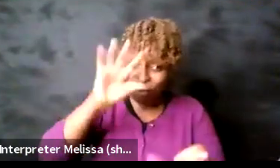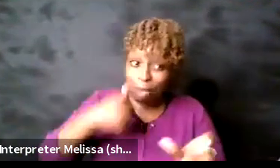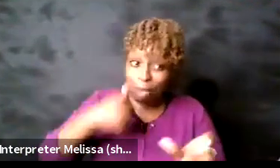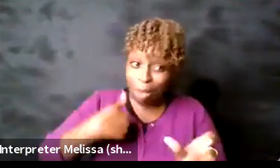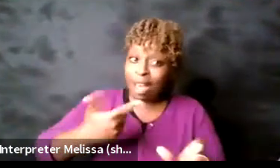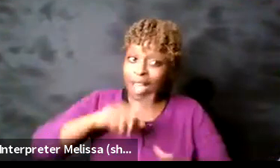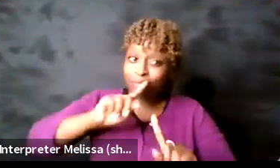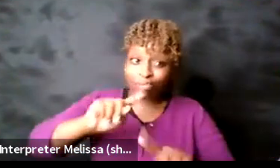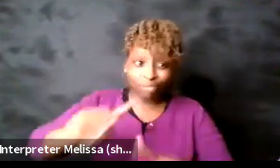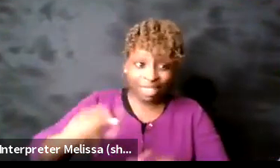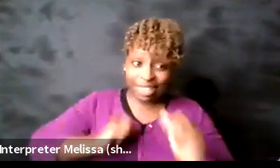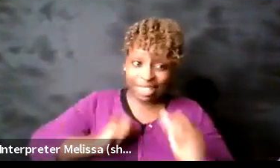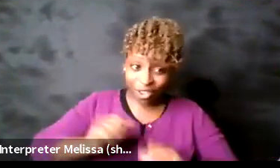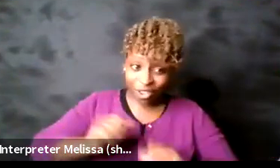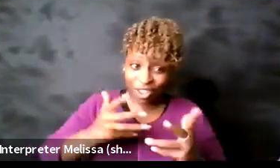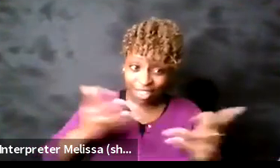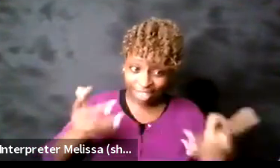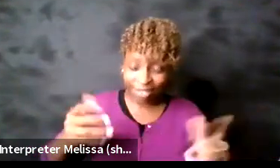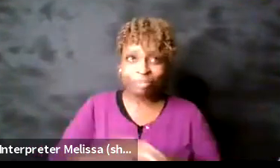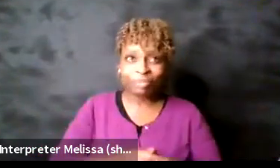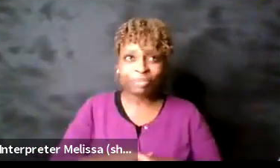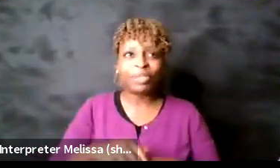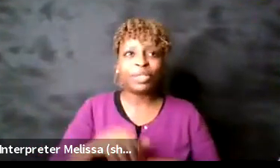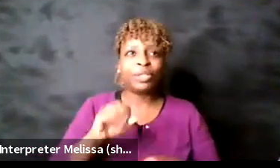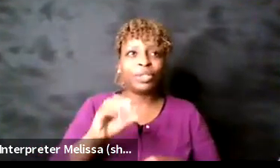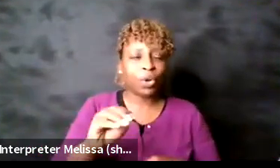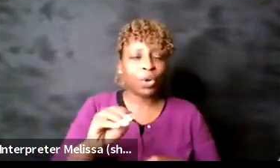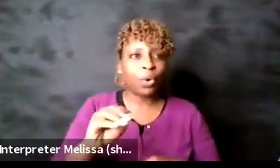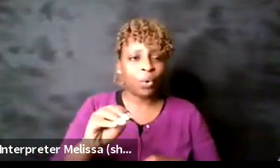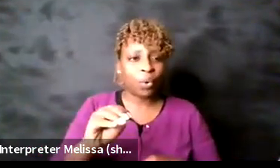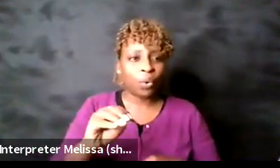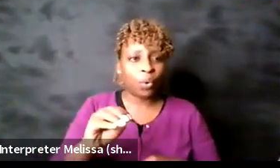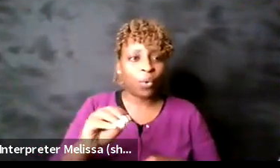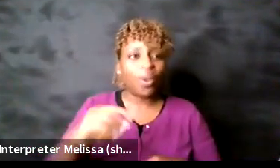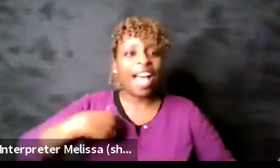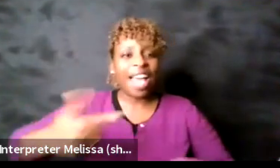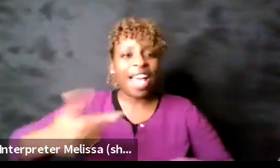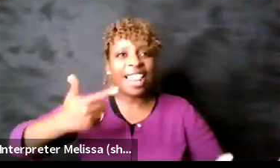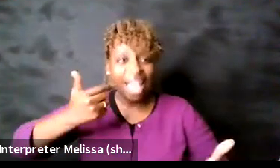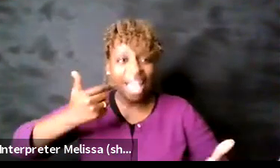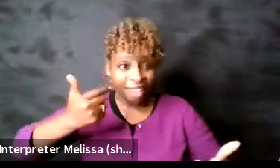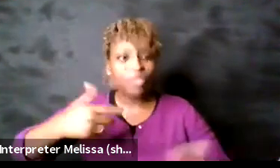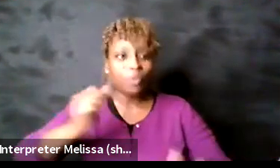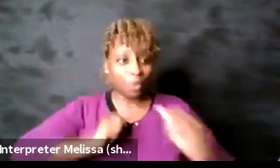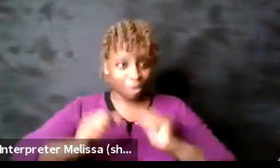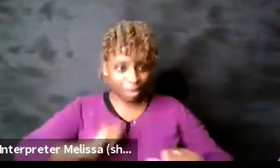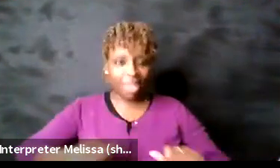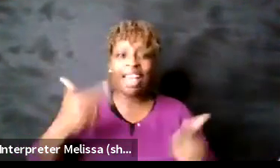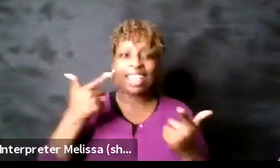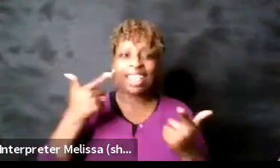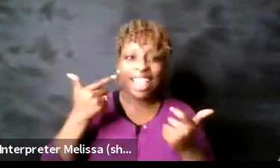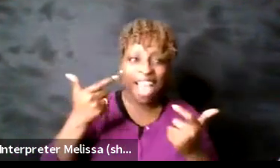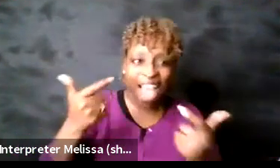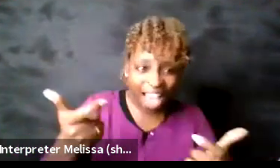we laughed at ev like everything that we laughed at in that show not a single other